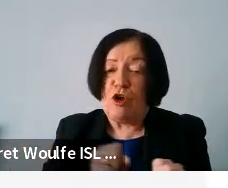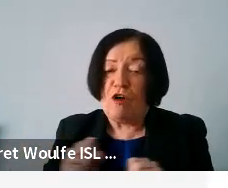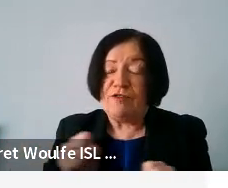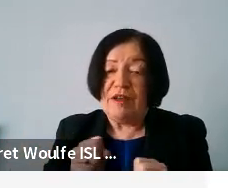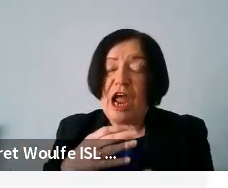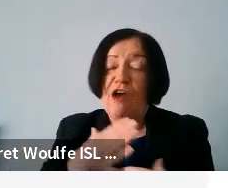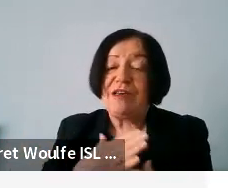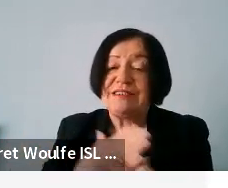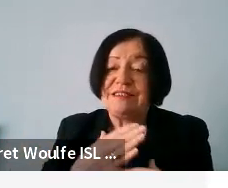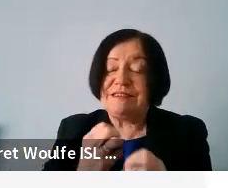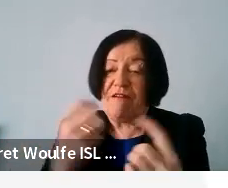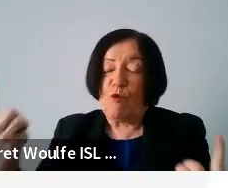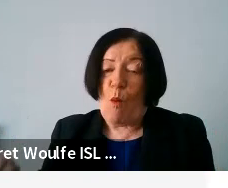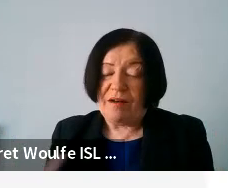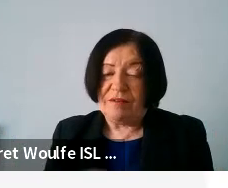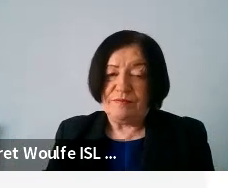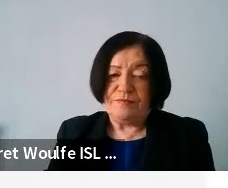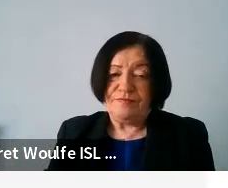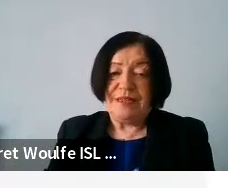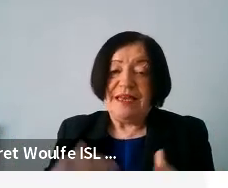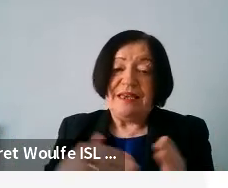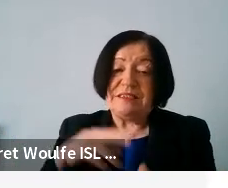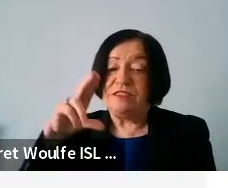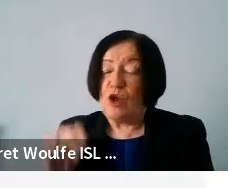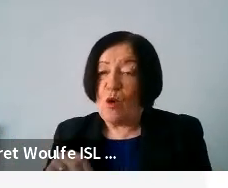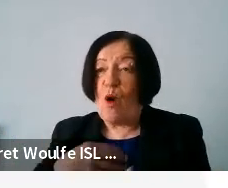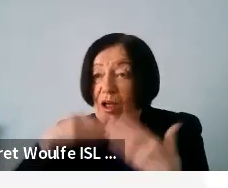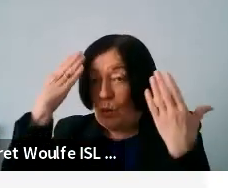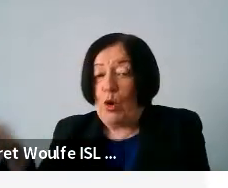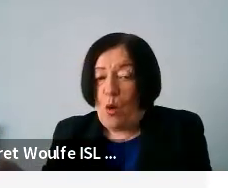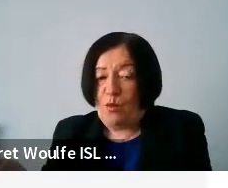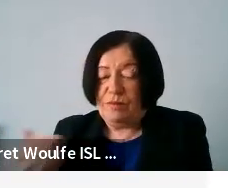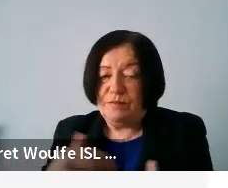accessible to everyone? Yes, no, or I don't know?